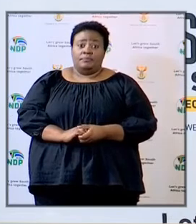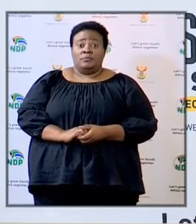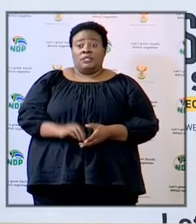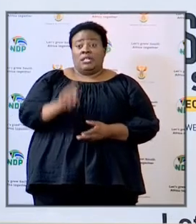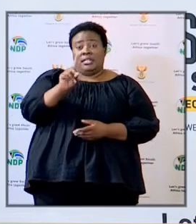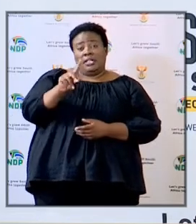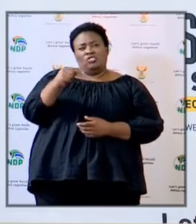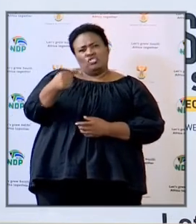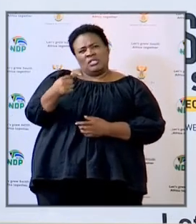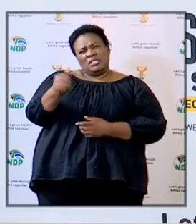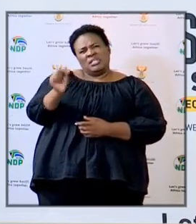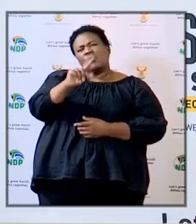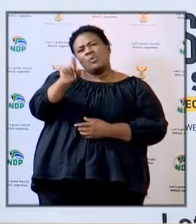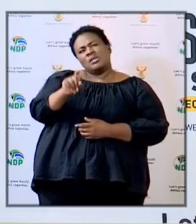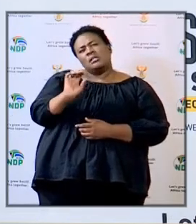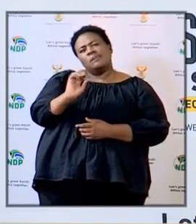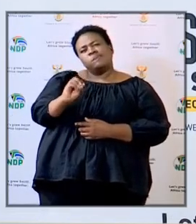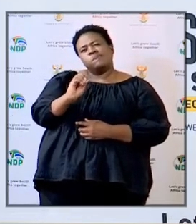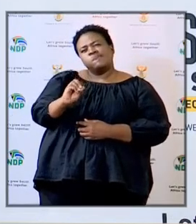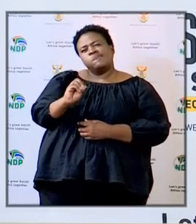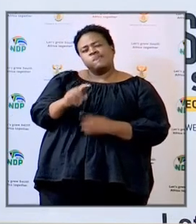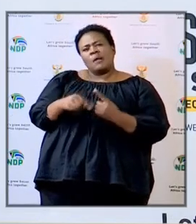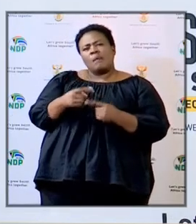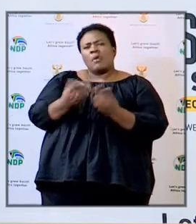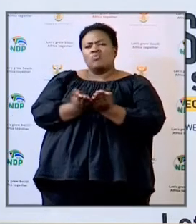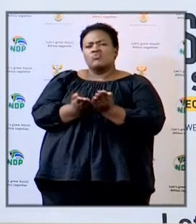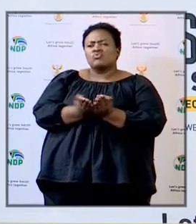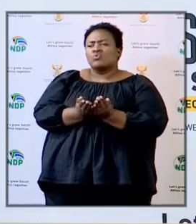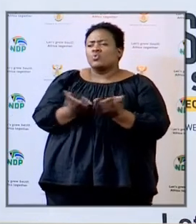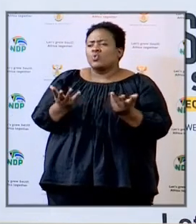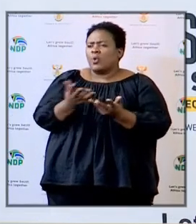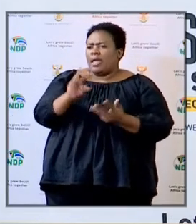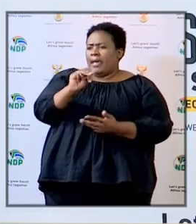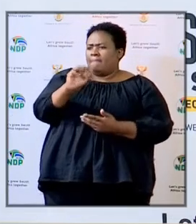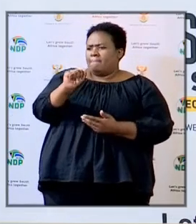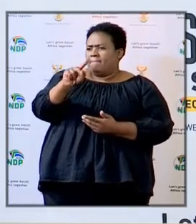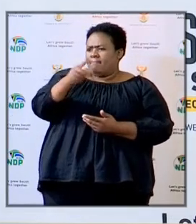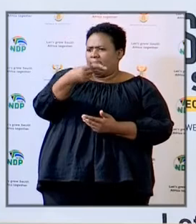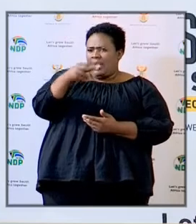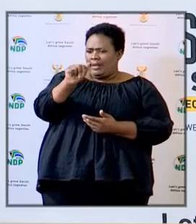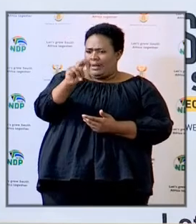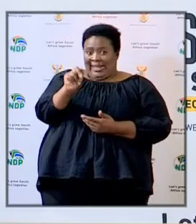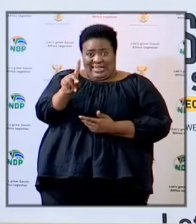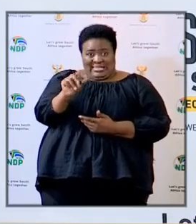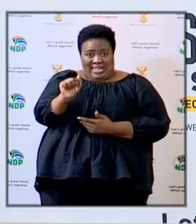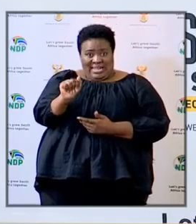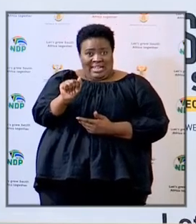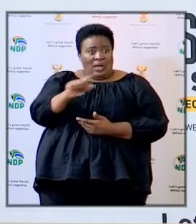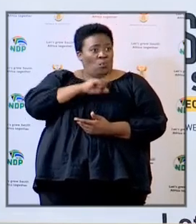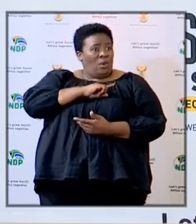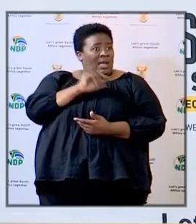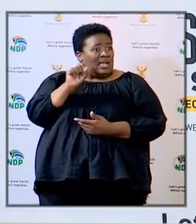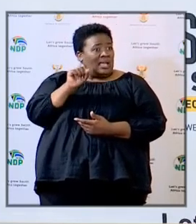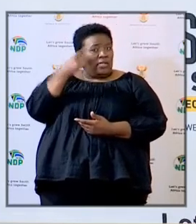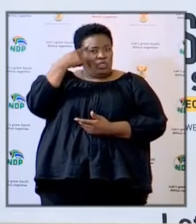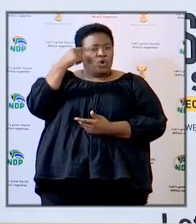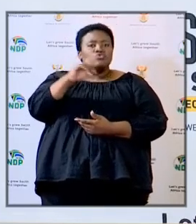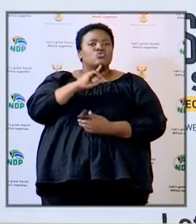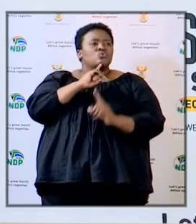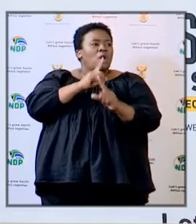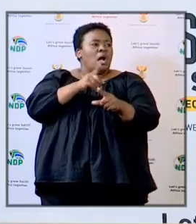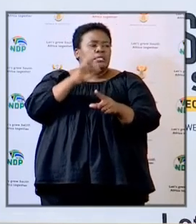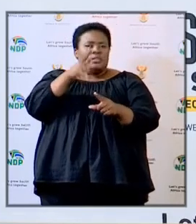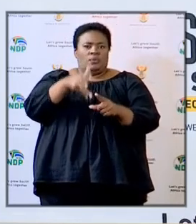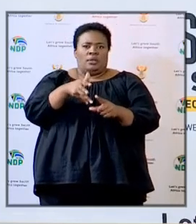teach there was a question about school in makanda I thought would answer because makanda is in eastern cape